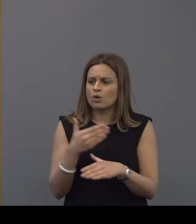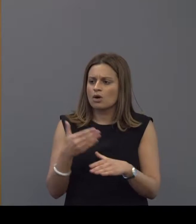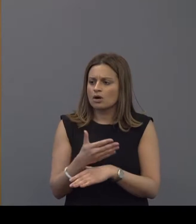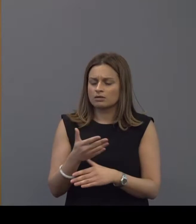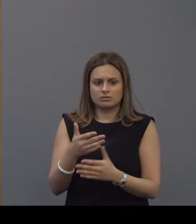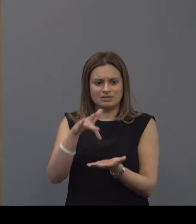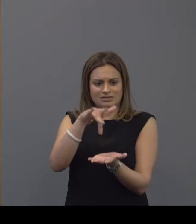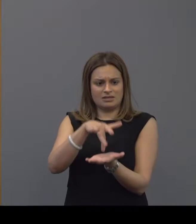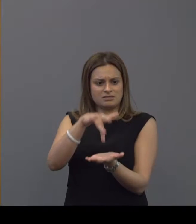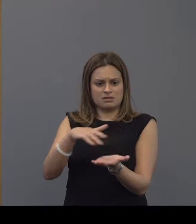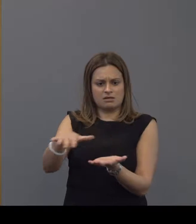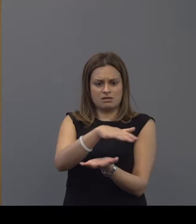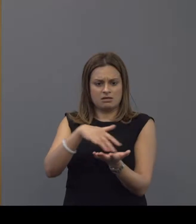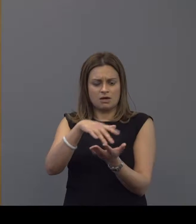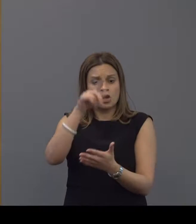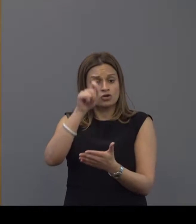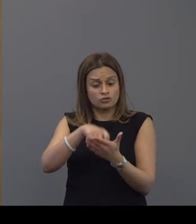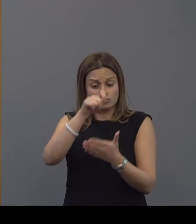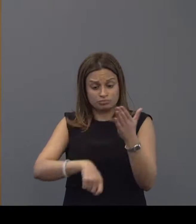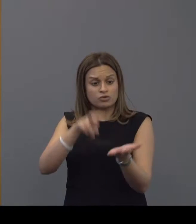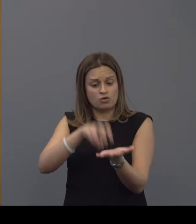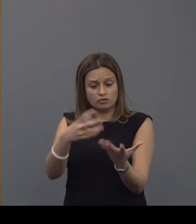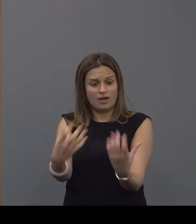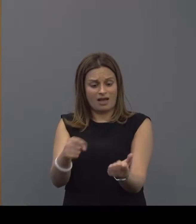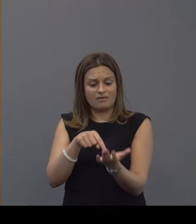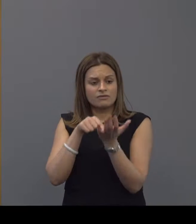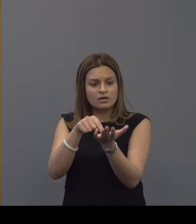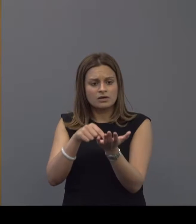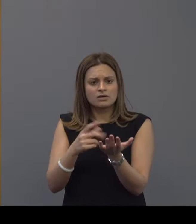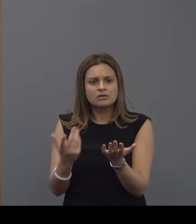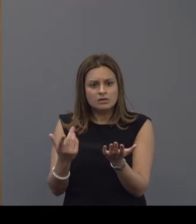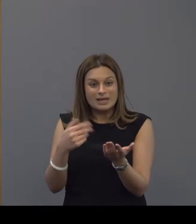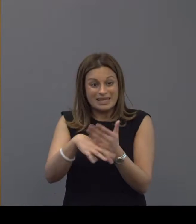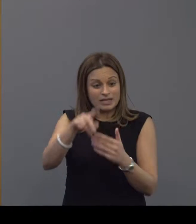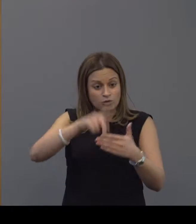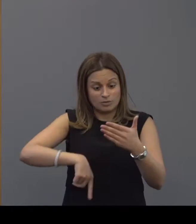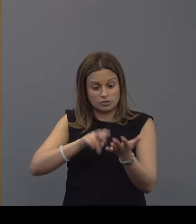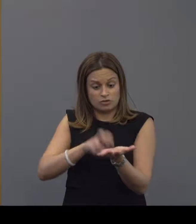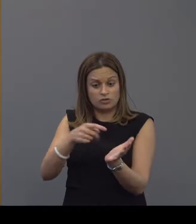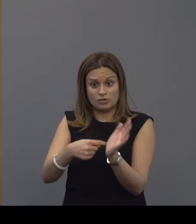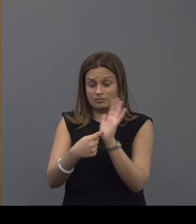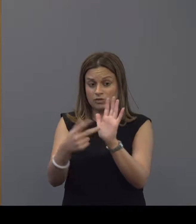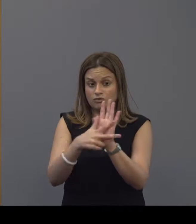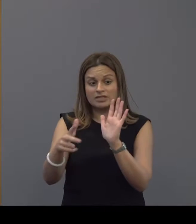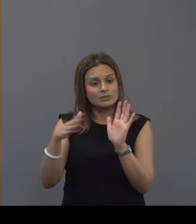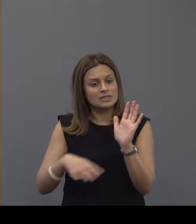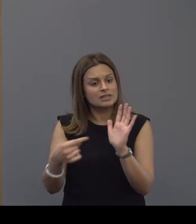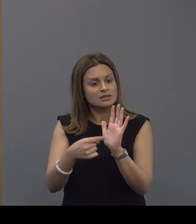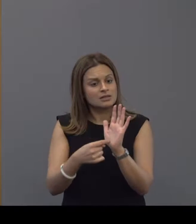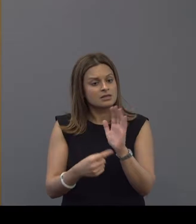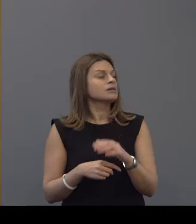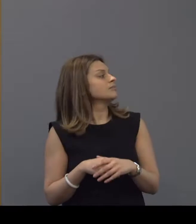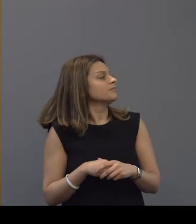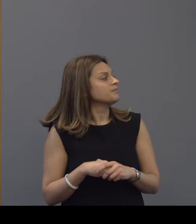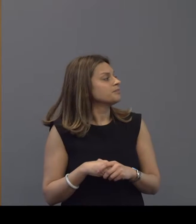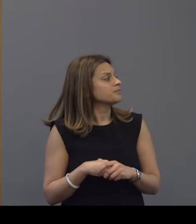where we have contractual commissioning levers we we we have that within within the commissioning contracts but also and i put